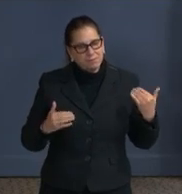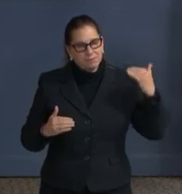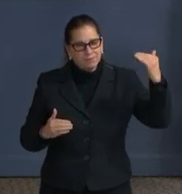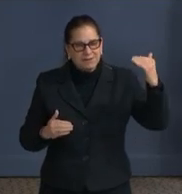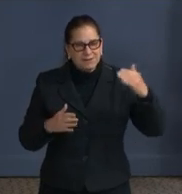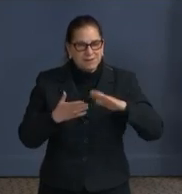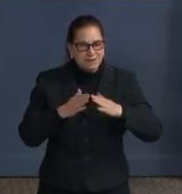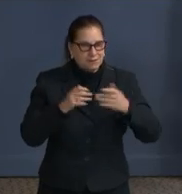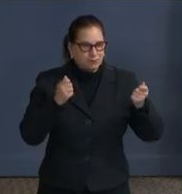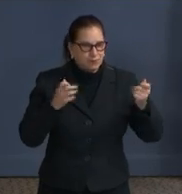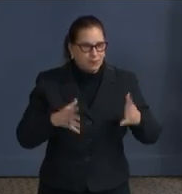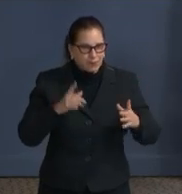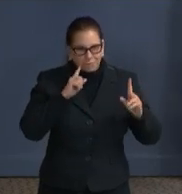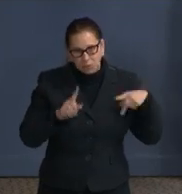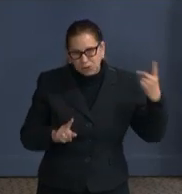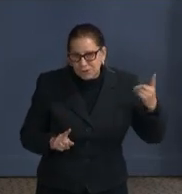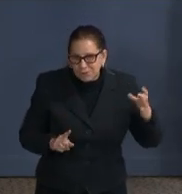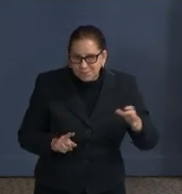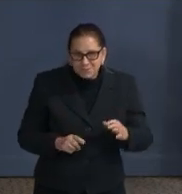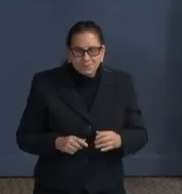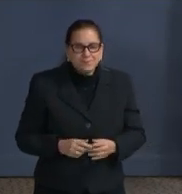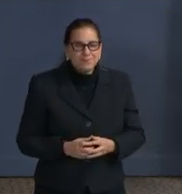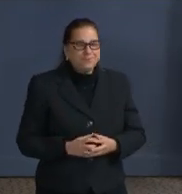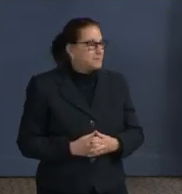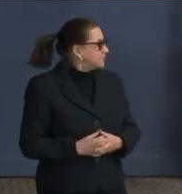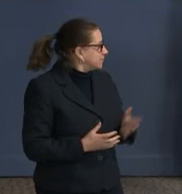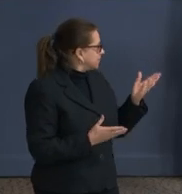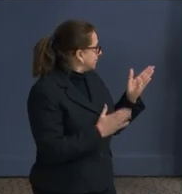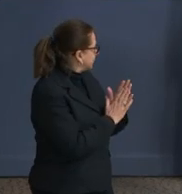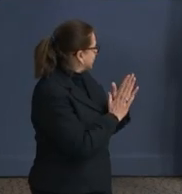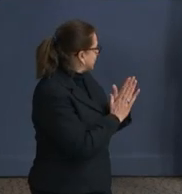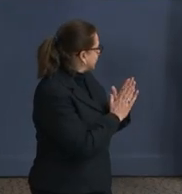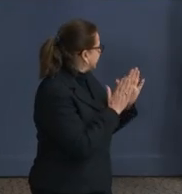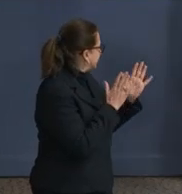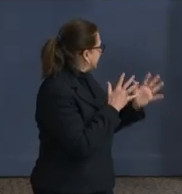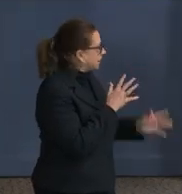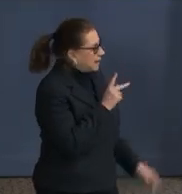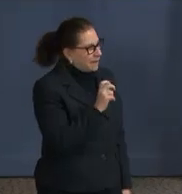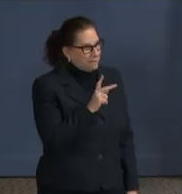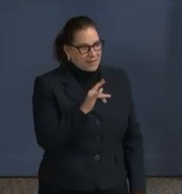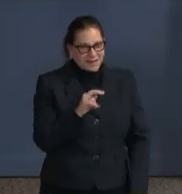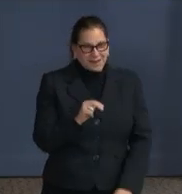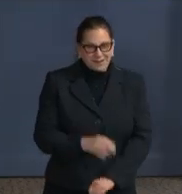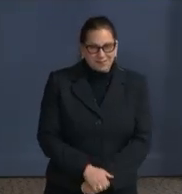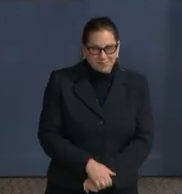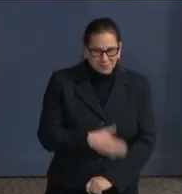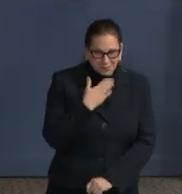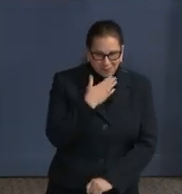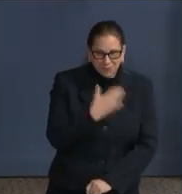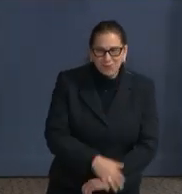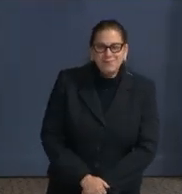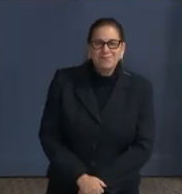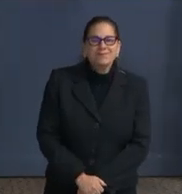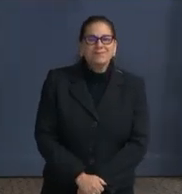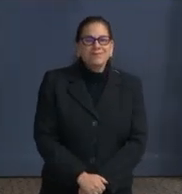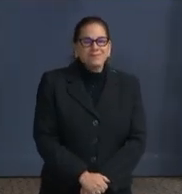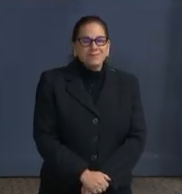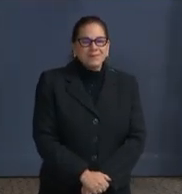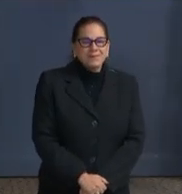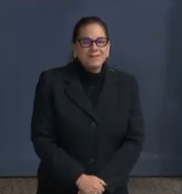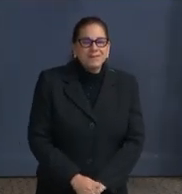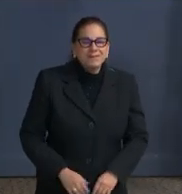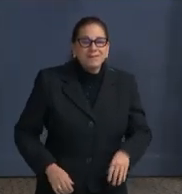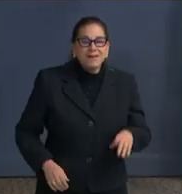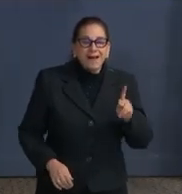Columbia. Kevin, yes, I think that deserves a round of applause. Thank you. Kevin is known